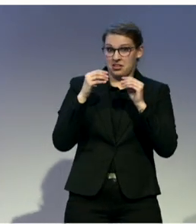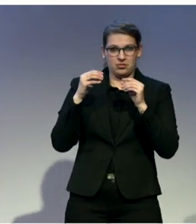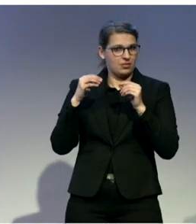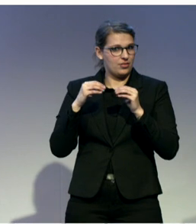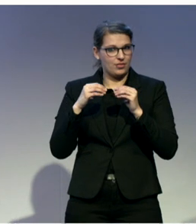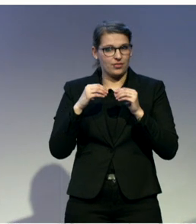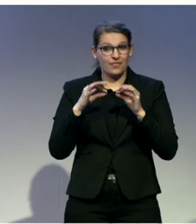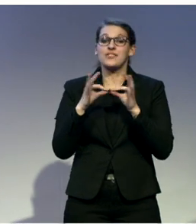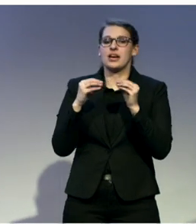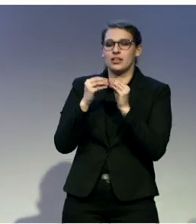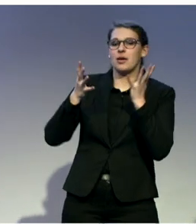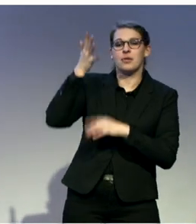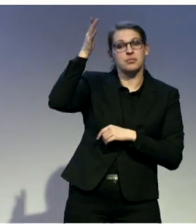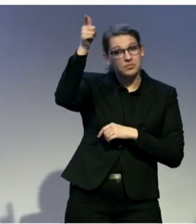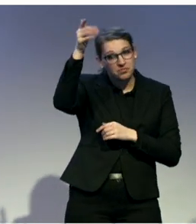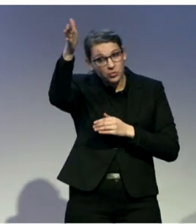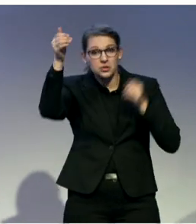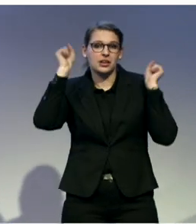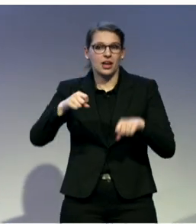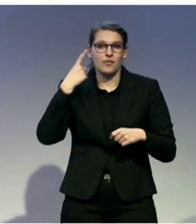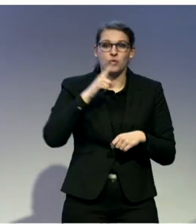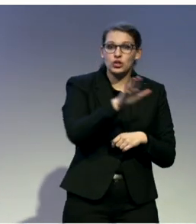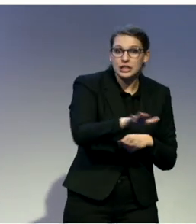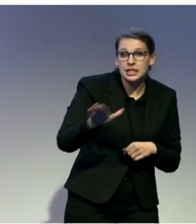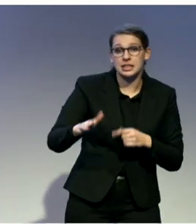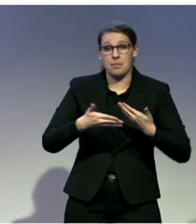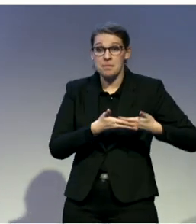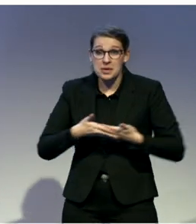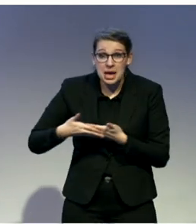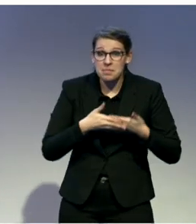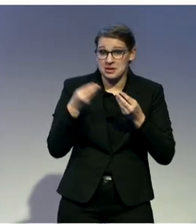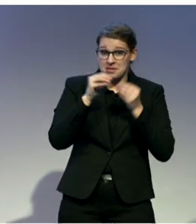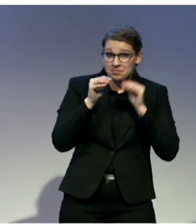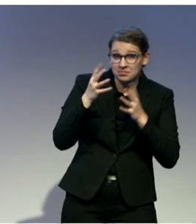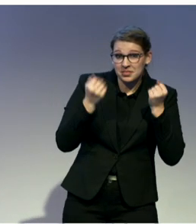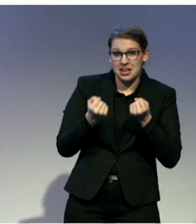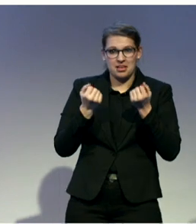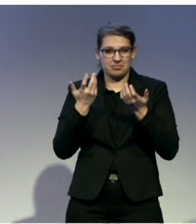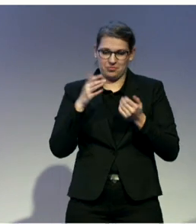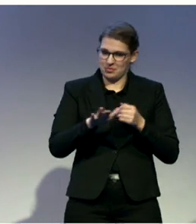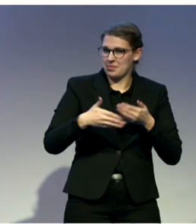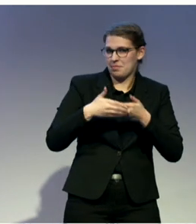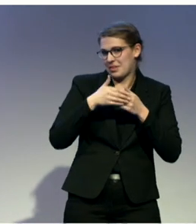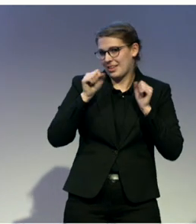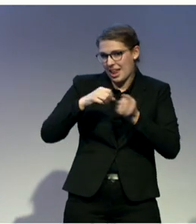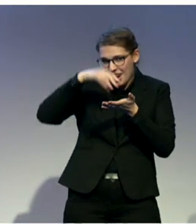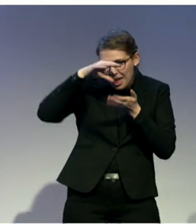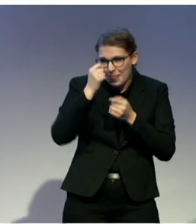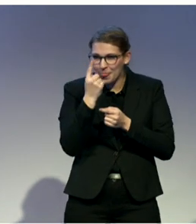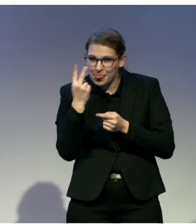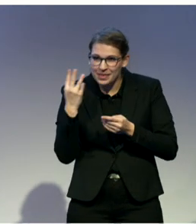language, basic sign language, and getting them involved. I think you're going to make the biggest changes through your youth. So